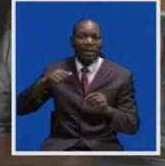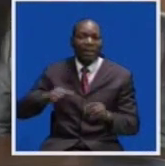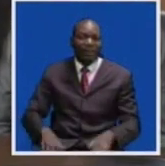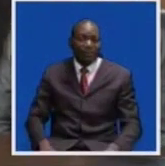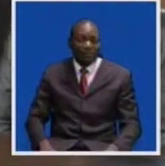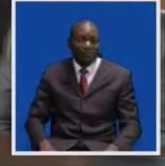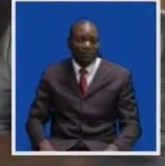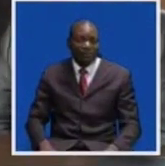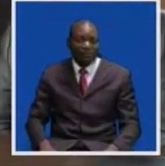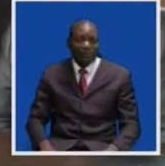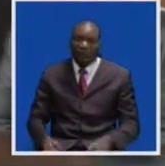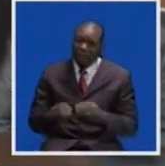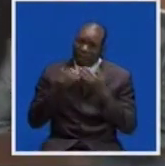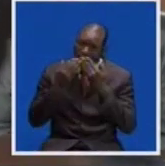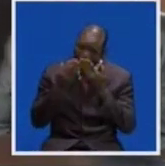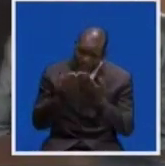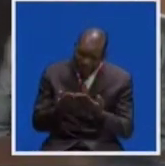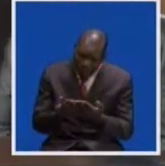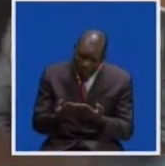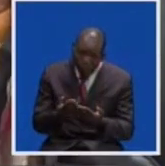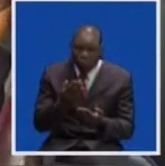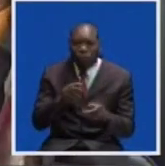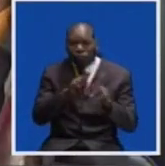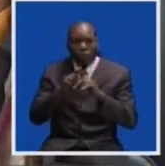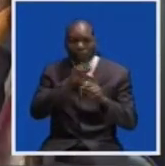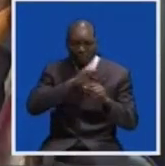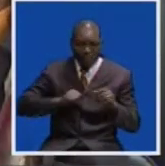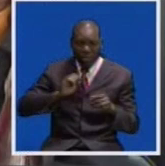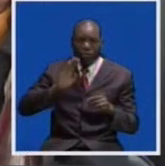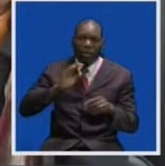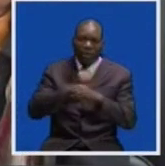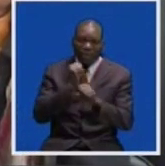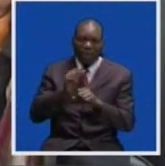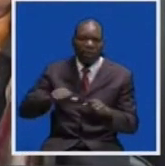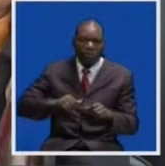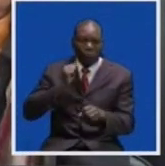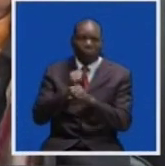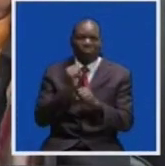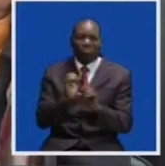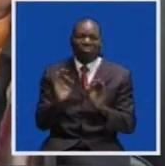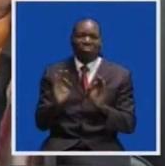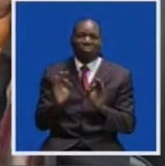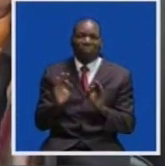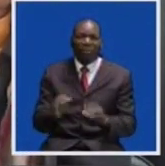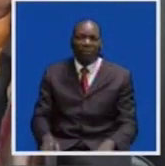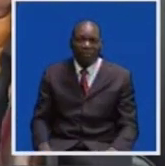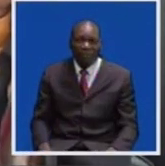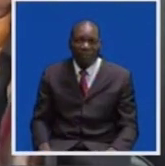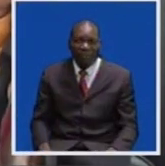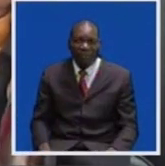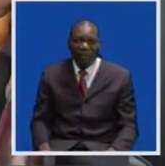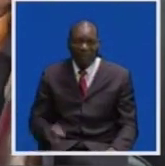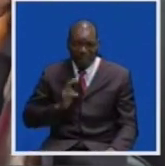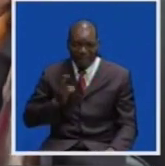So I want to commend you, sir, and your staff. You are making us proud. You are doing a wonderful job. Or maybe each time we come to